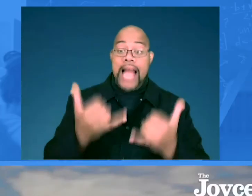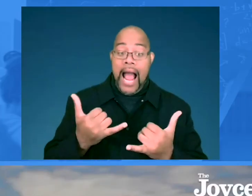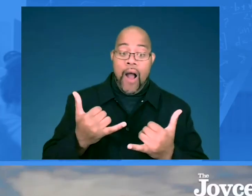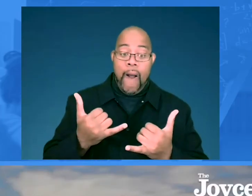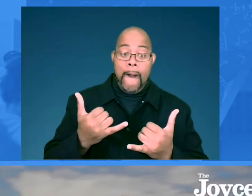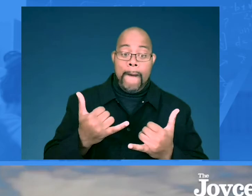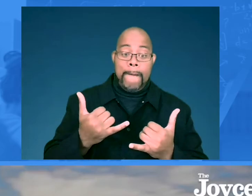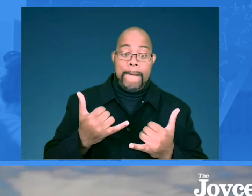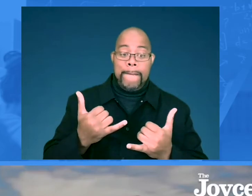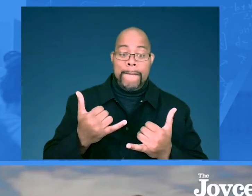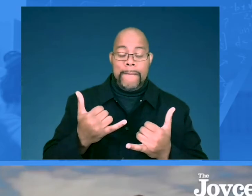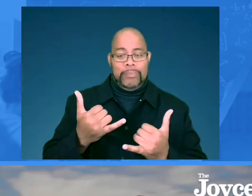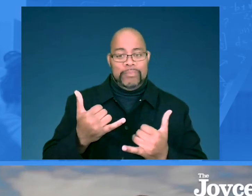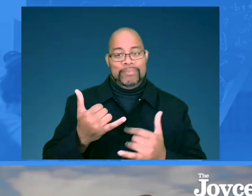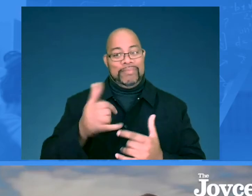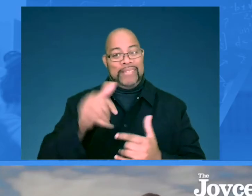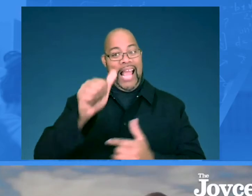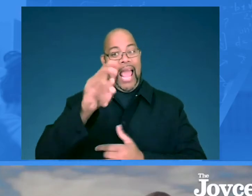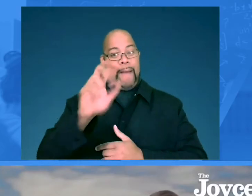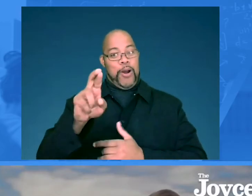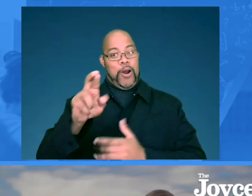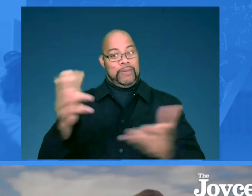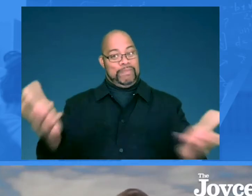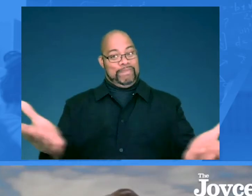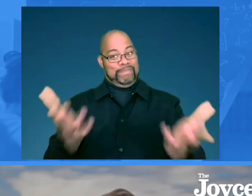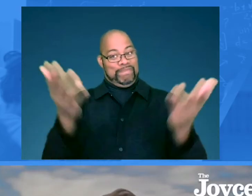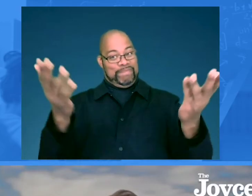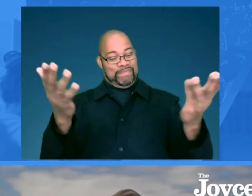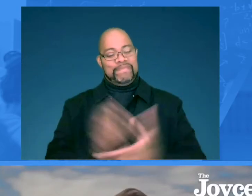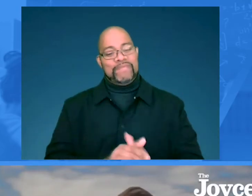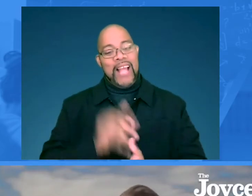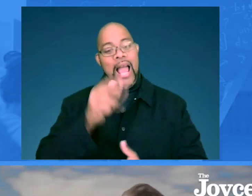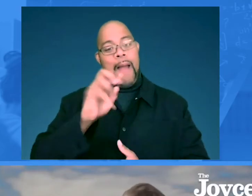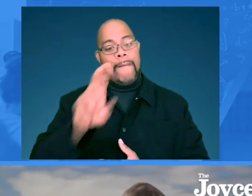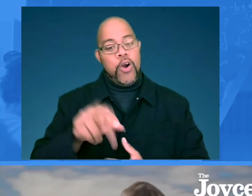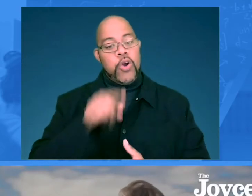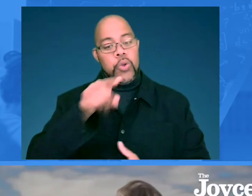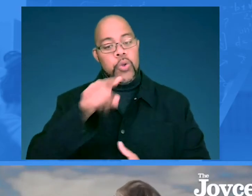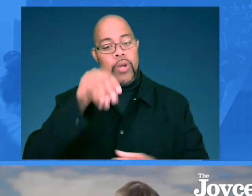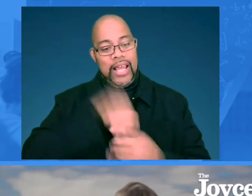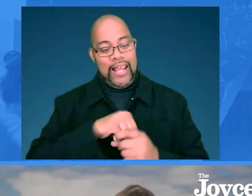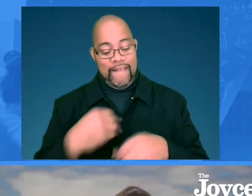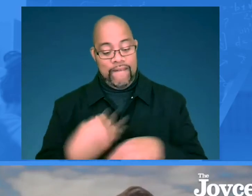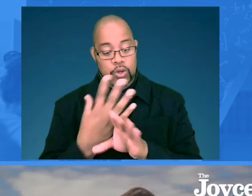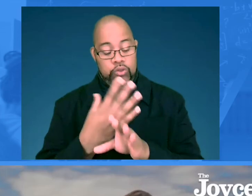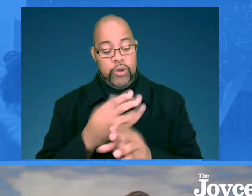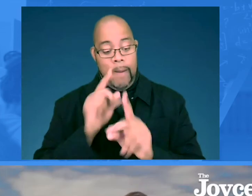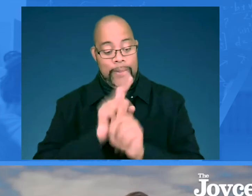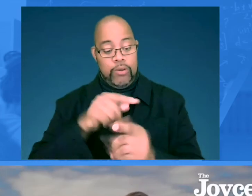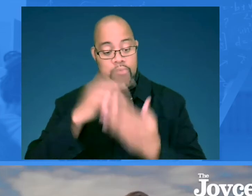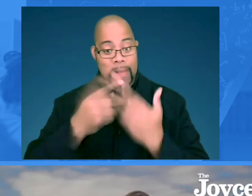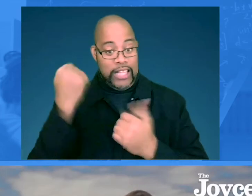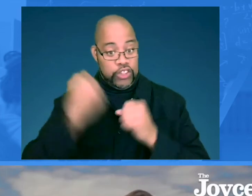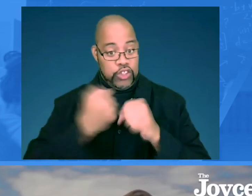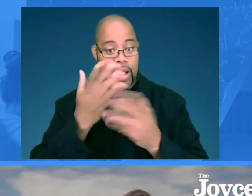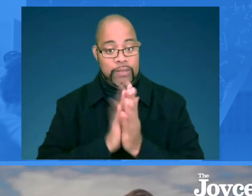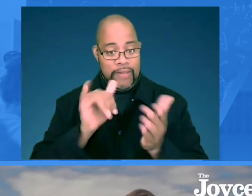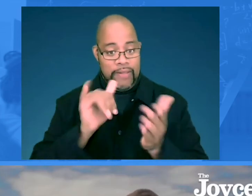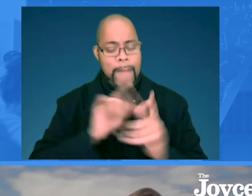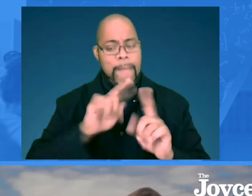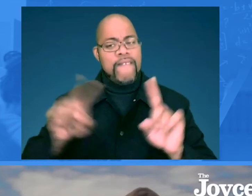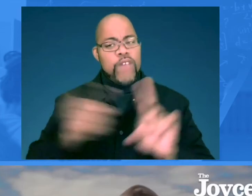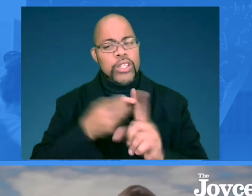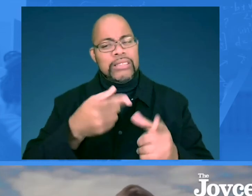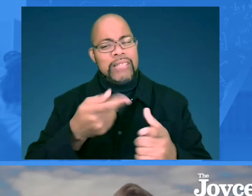Great. So now the bell of the show here, Amber. Let's turn to Amber. So, Amber, you were in this virtual mentoring